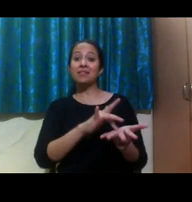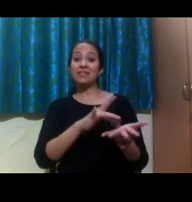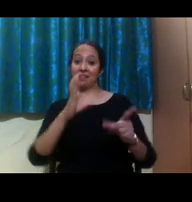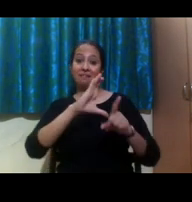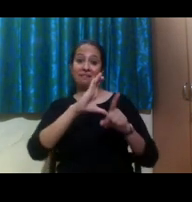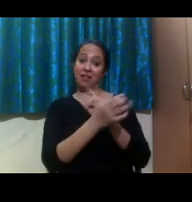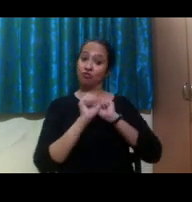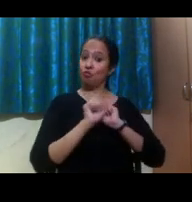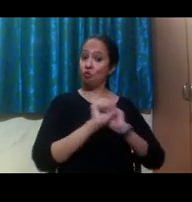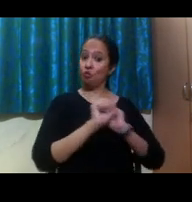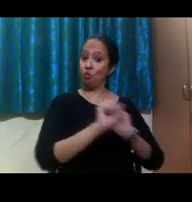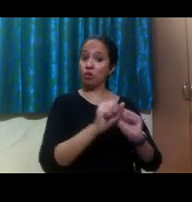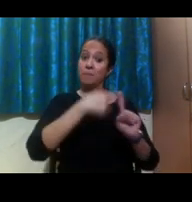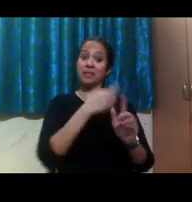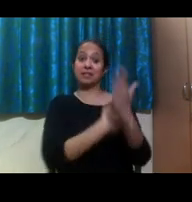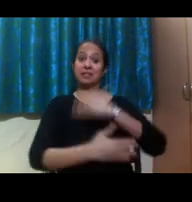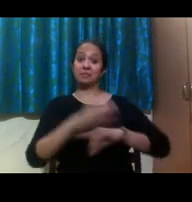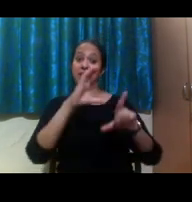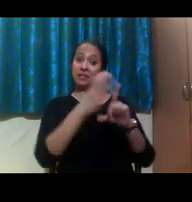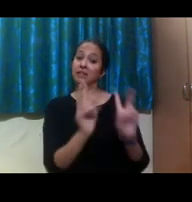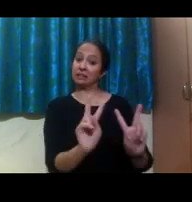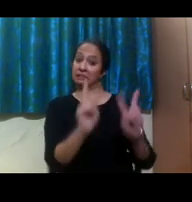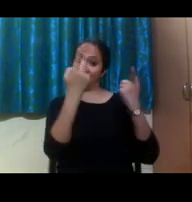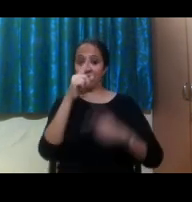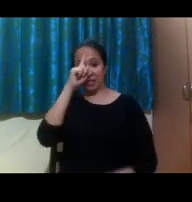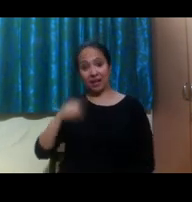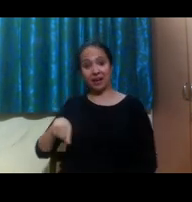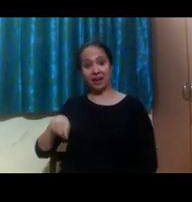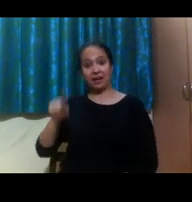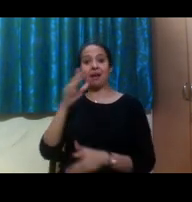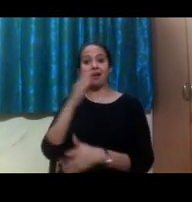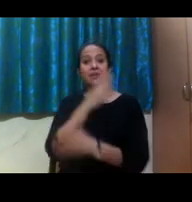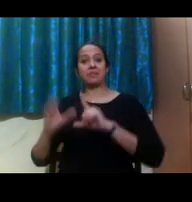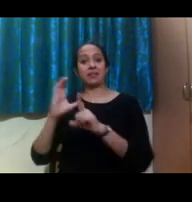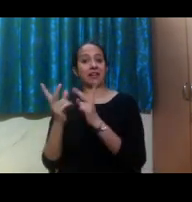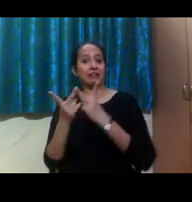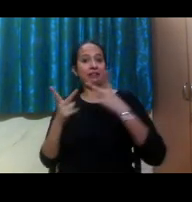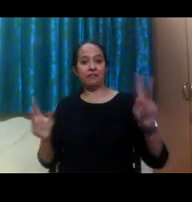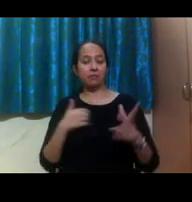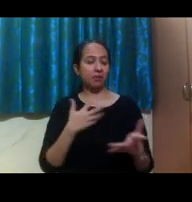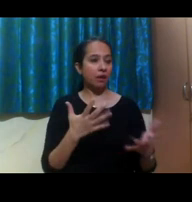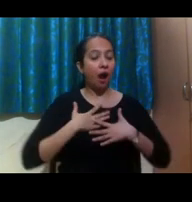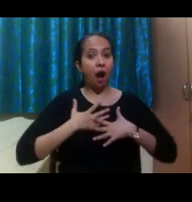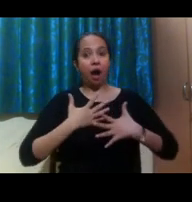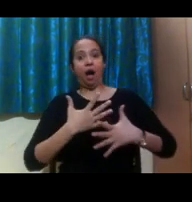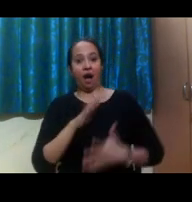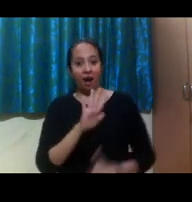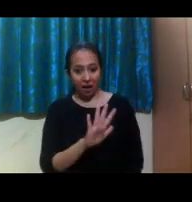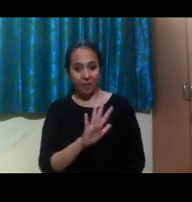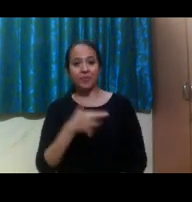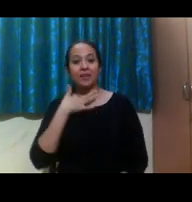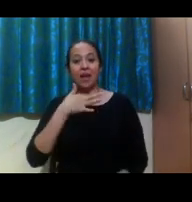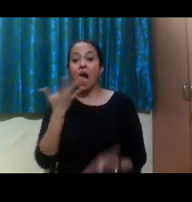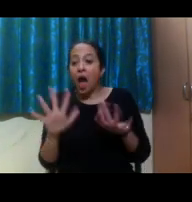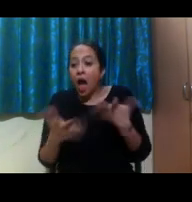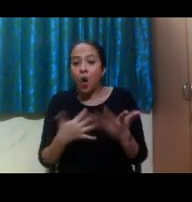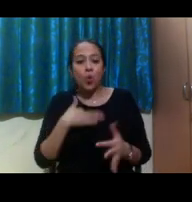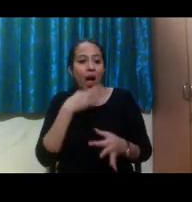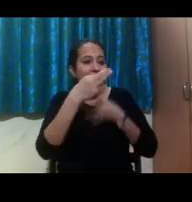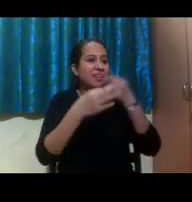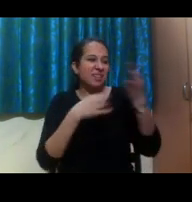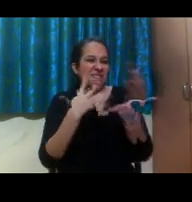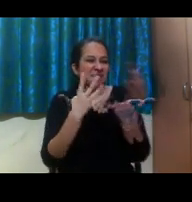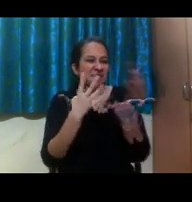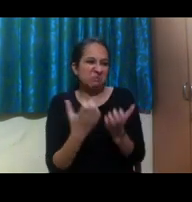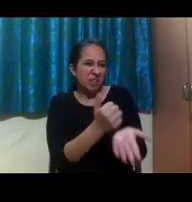culture on top of that can be a little bit difficult. How to ask for support. And sometimes many international